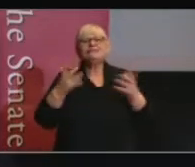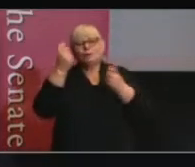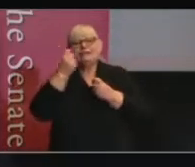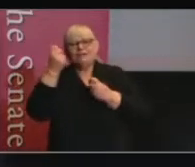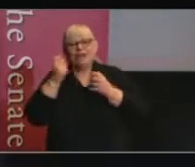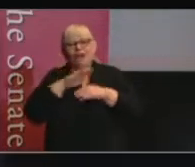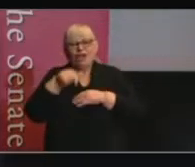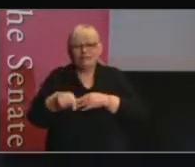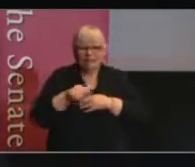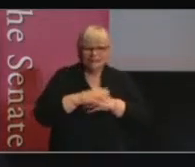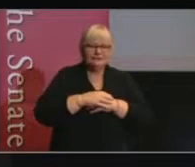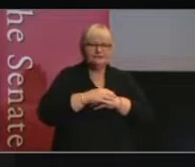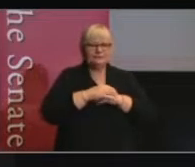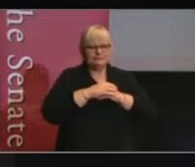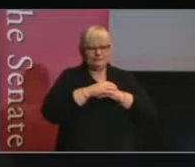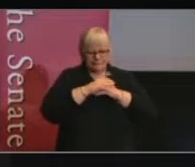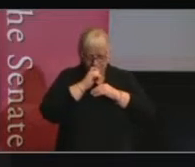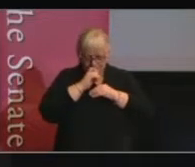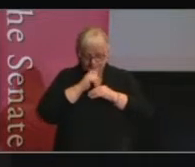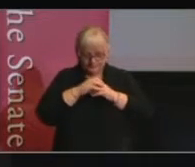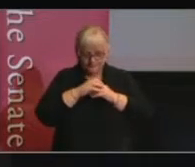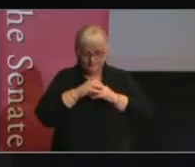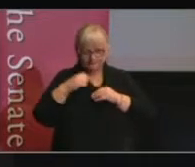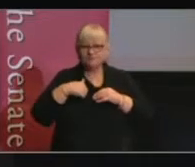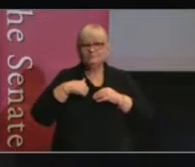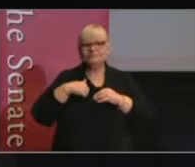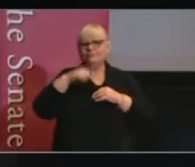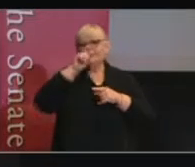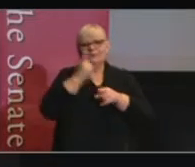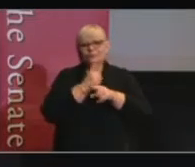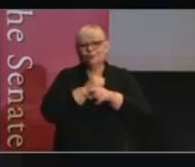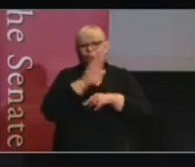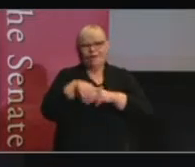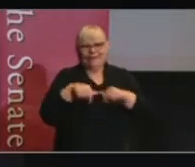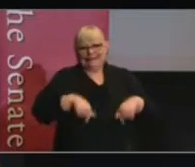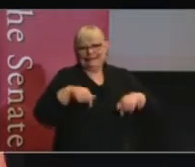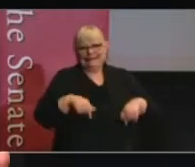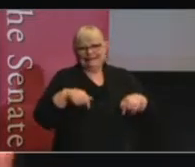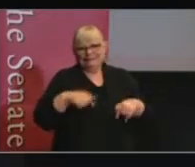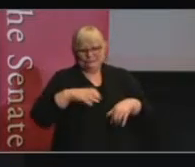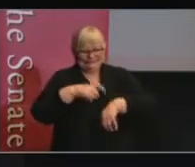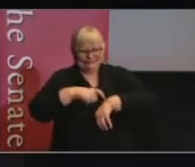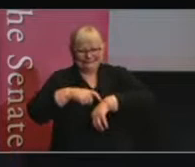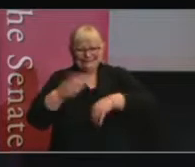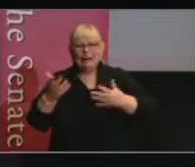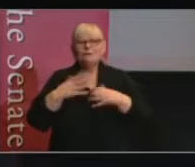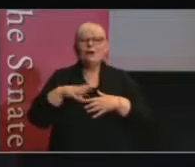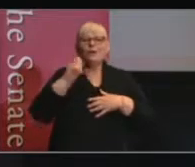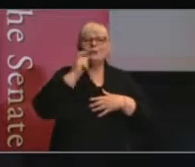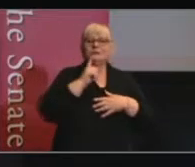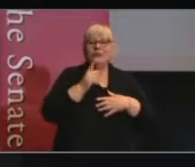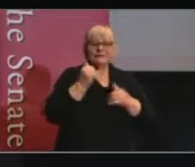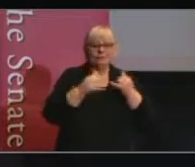around this that I'm not going to do justice to in these slides. But I just want to point out how